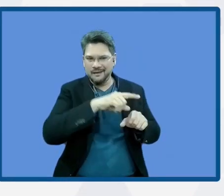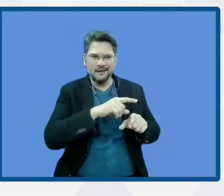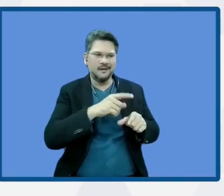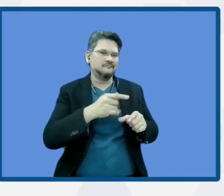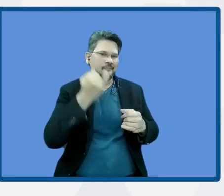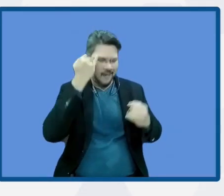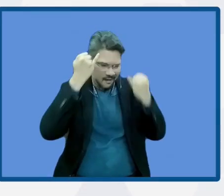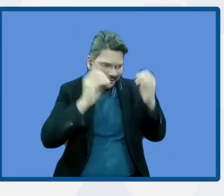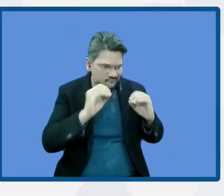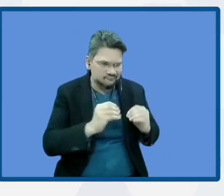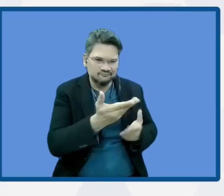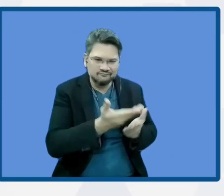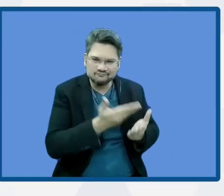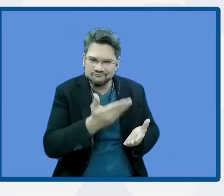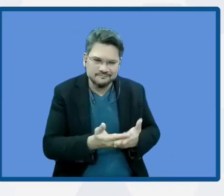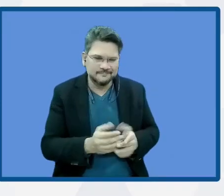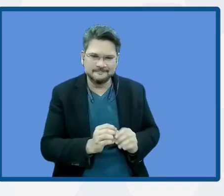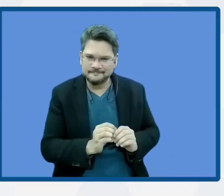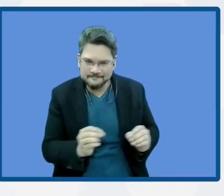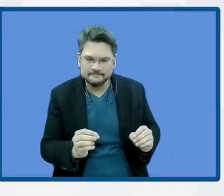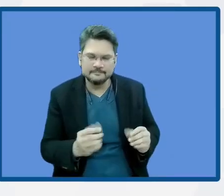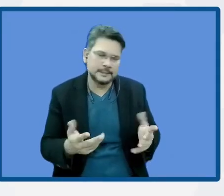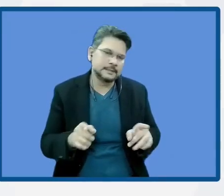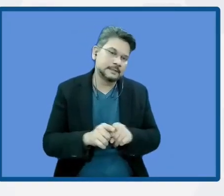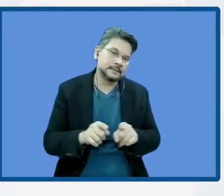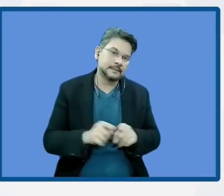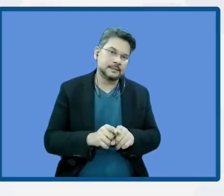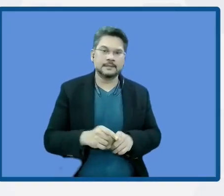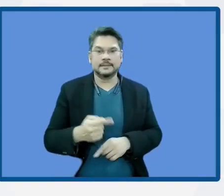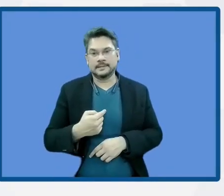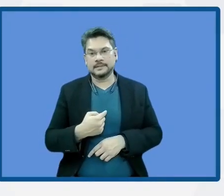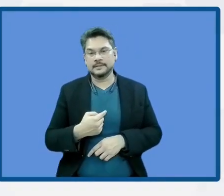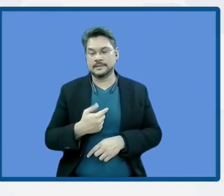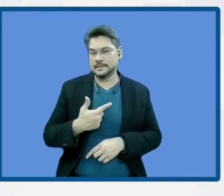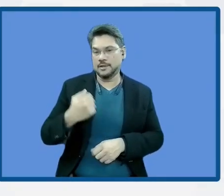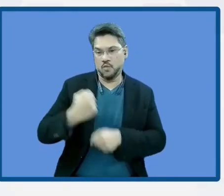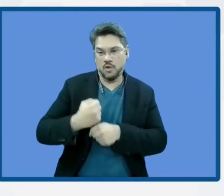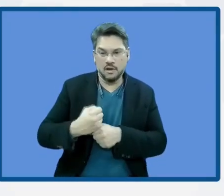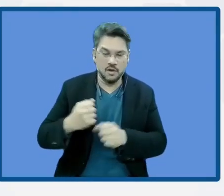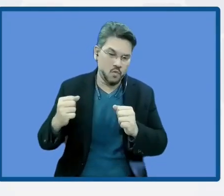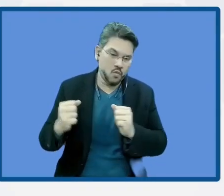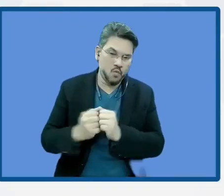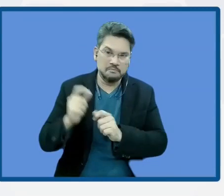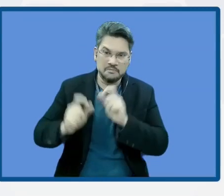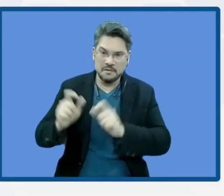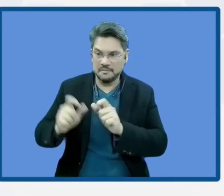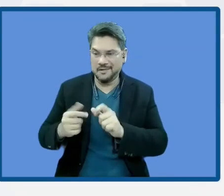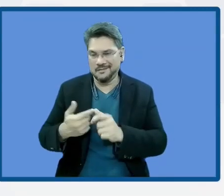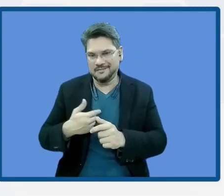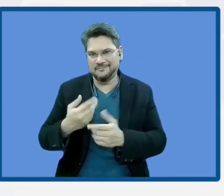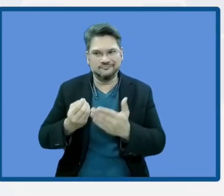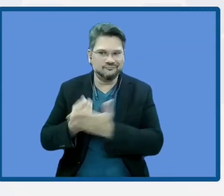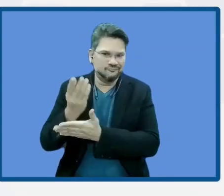disaster risks. As I said to my colleagues, sometimes you don't think about